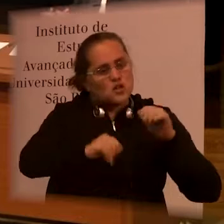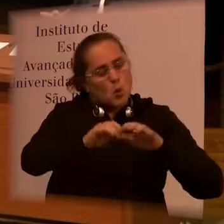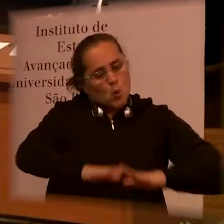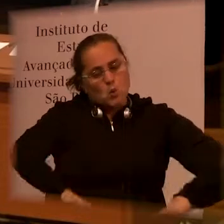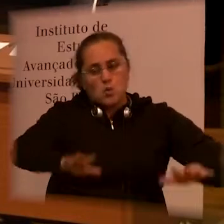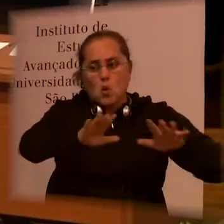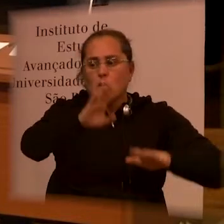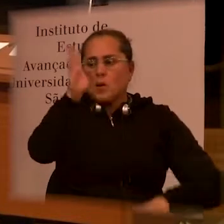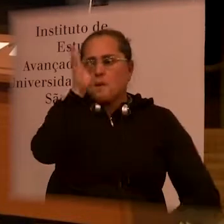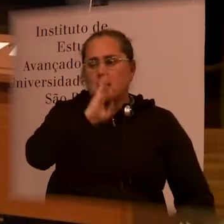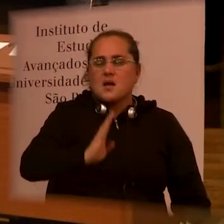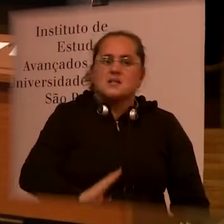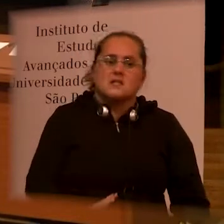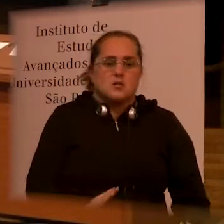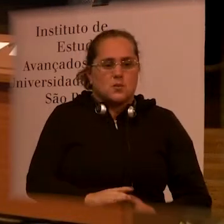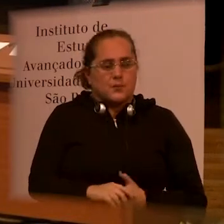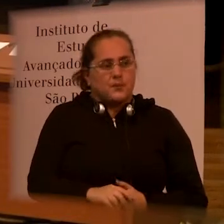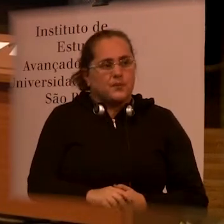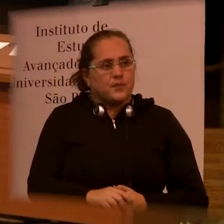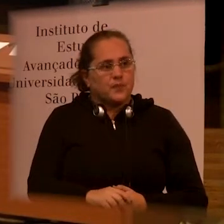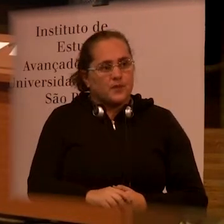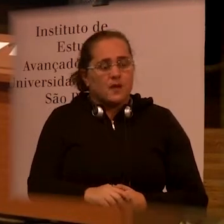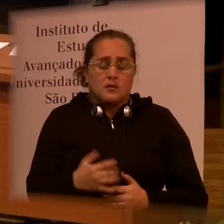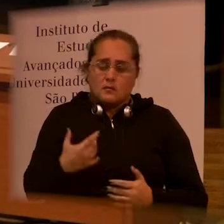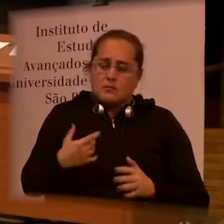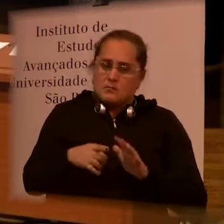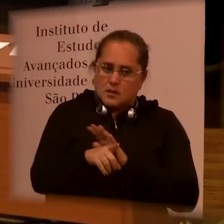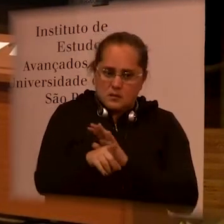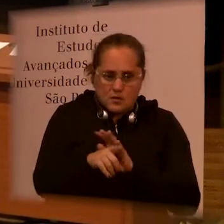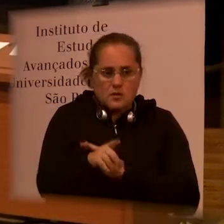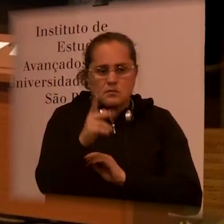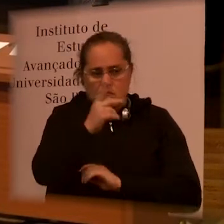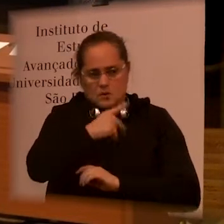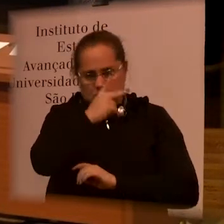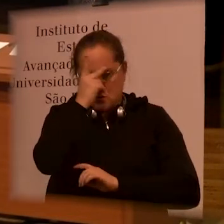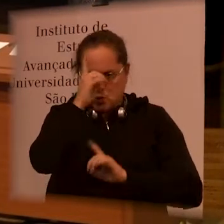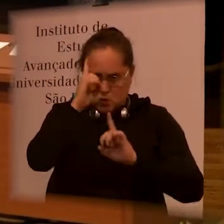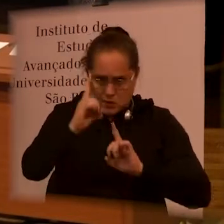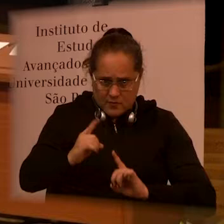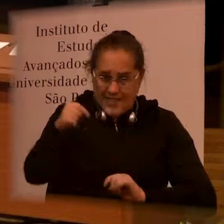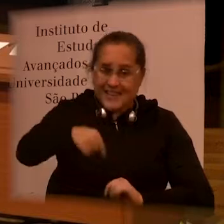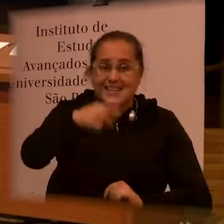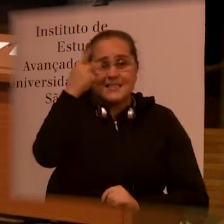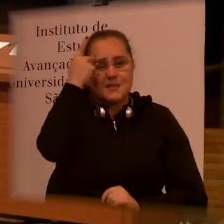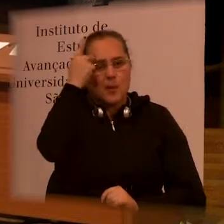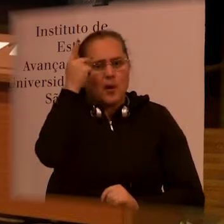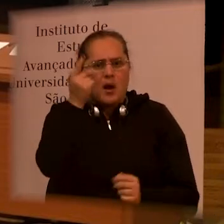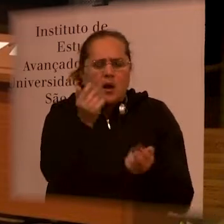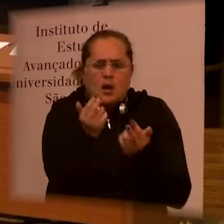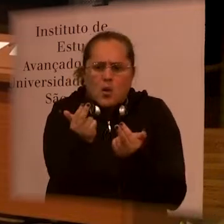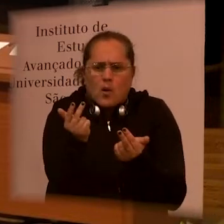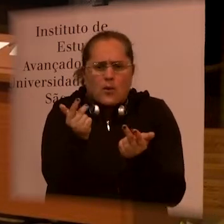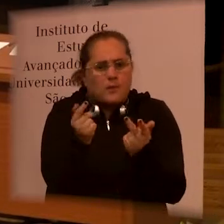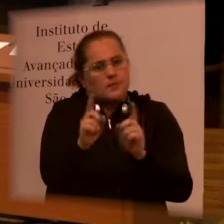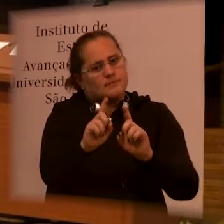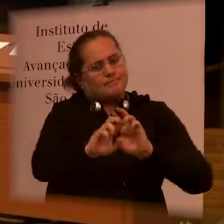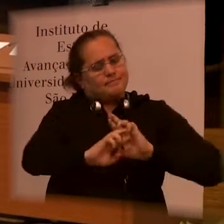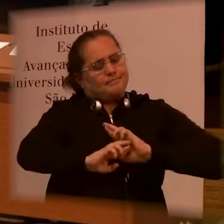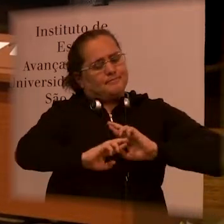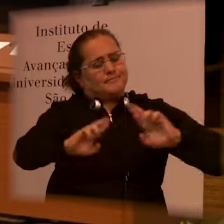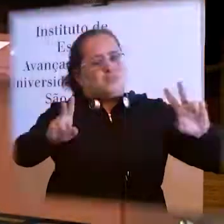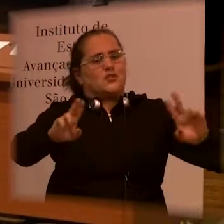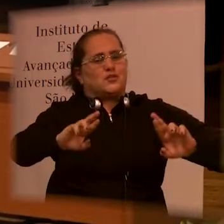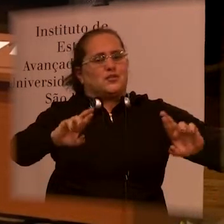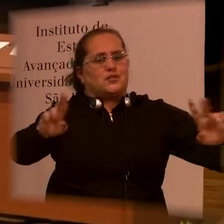throughout Brazil, because the questions involving people with disabilities in Sao Paulo are not those same